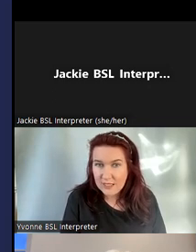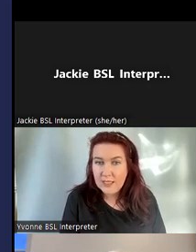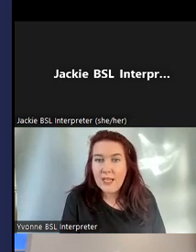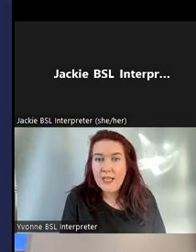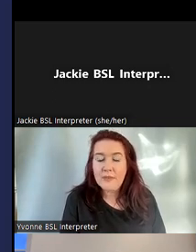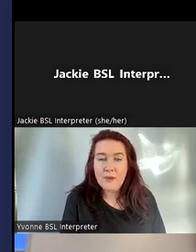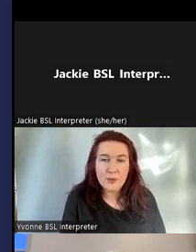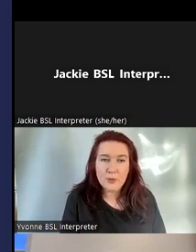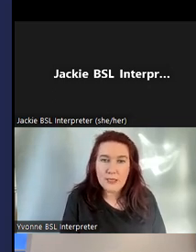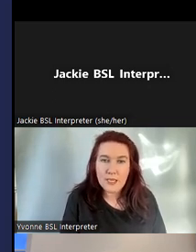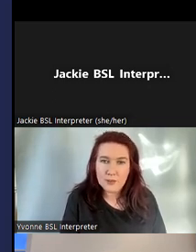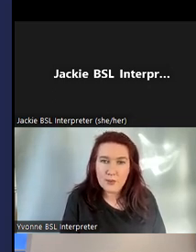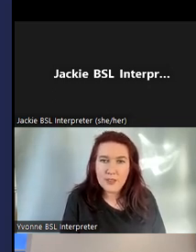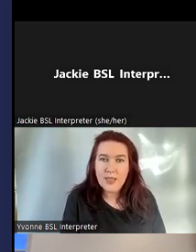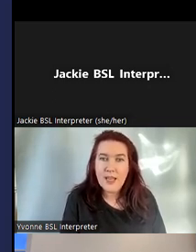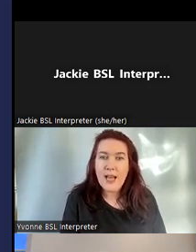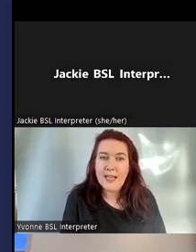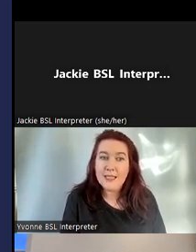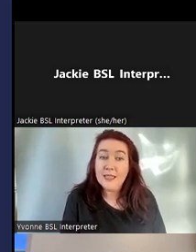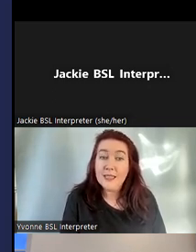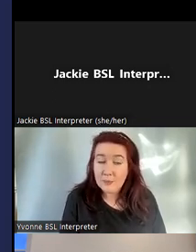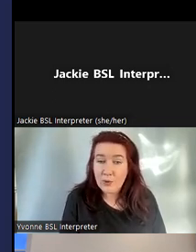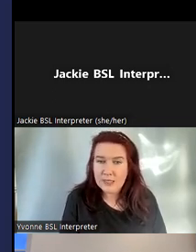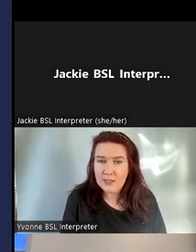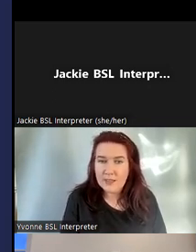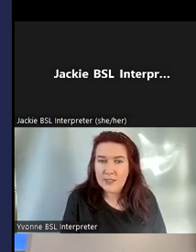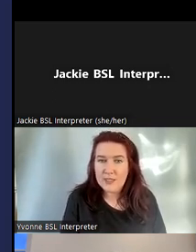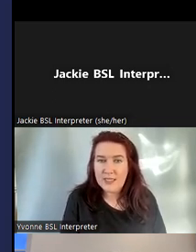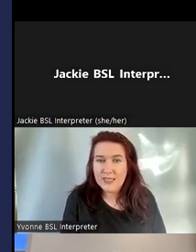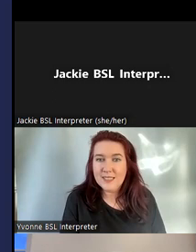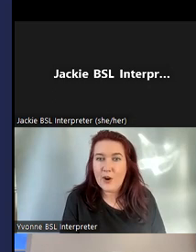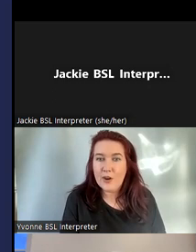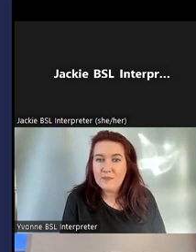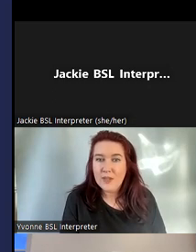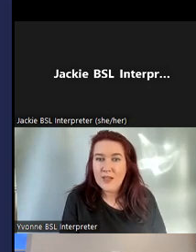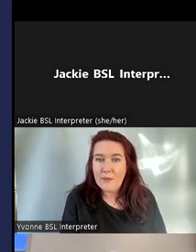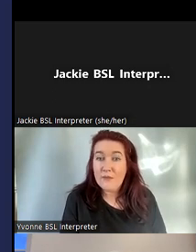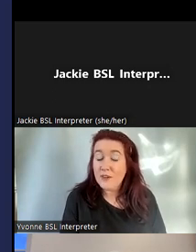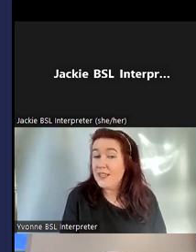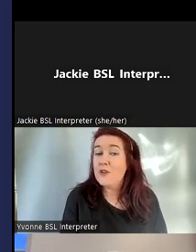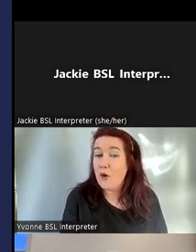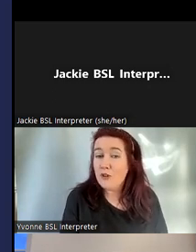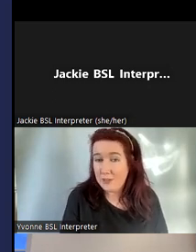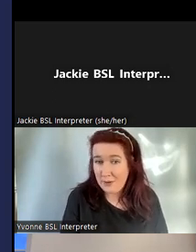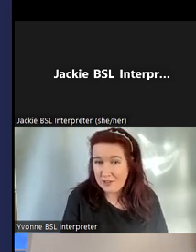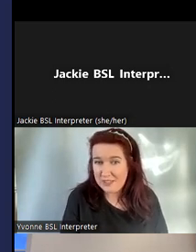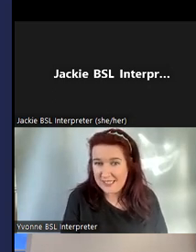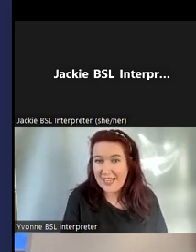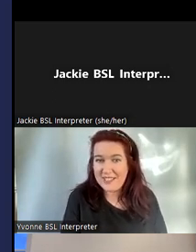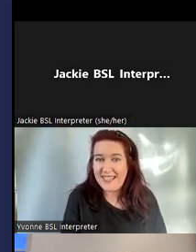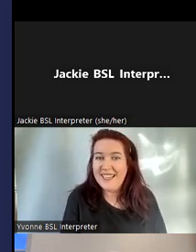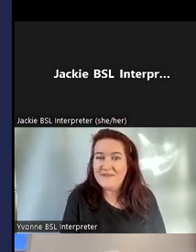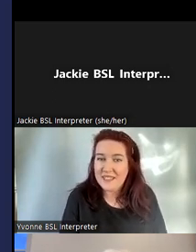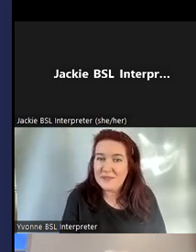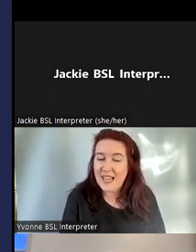and they were sold in Glasgow and the last box there that you see this is our first ever auction purchase